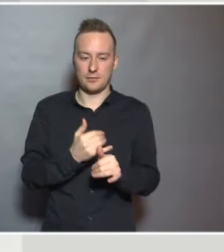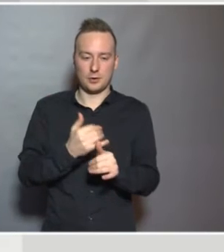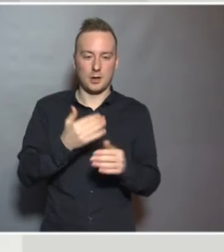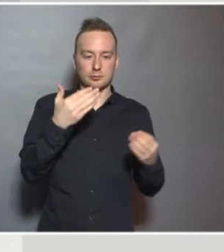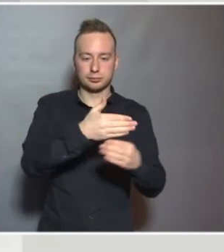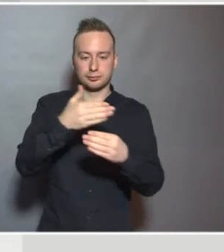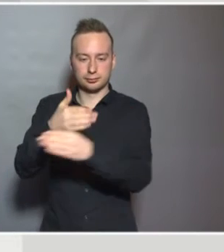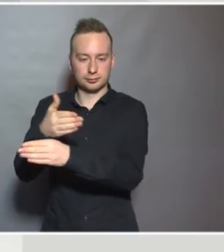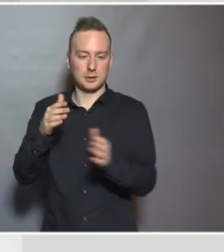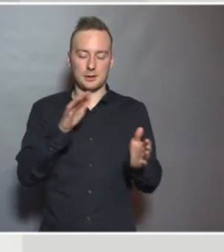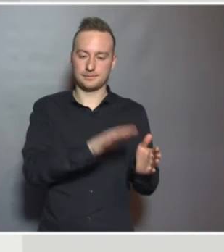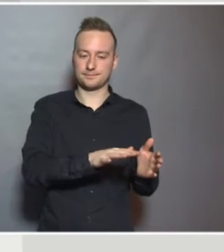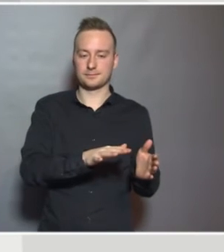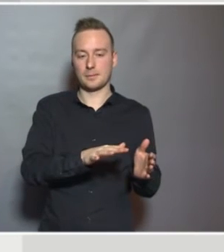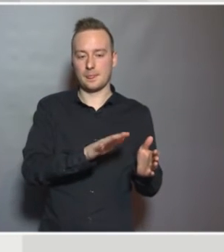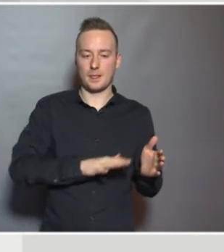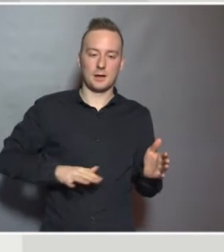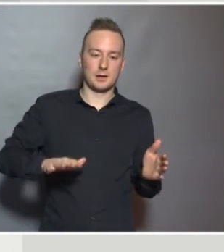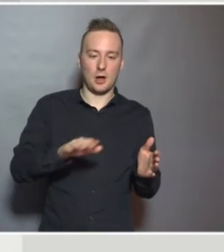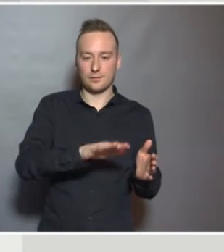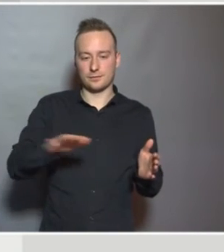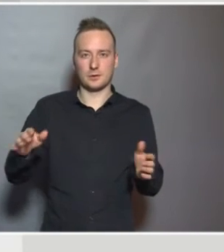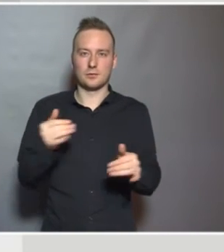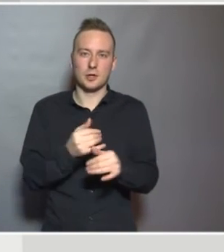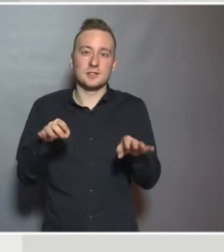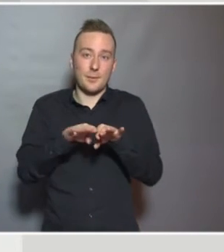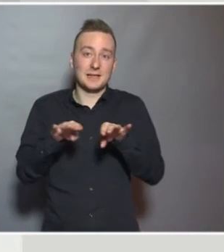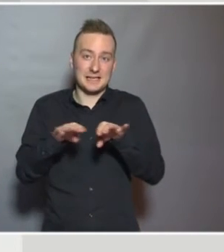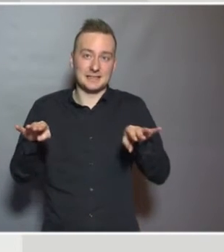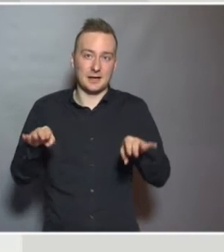different national or international contexts.